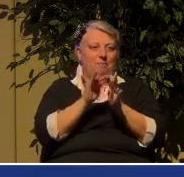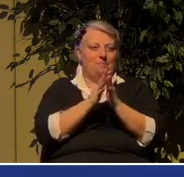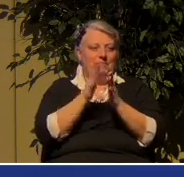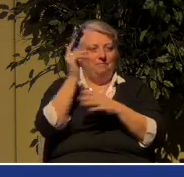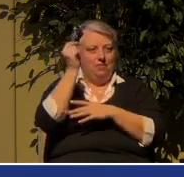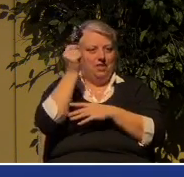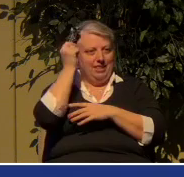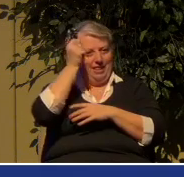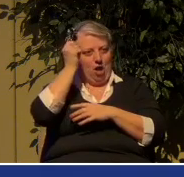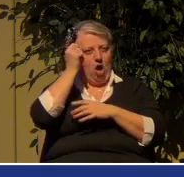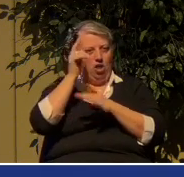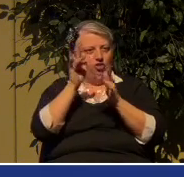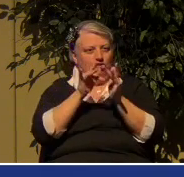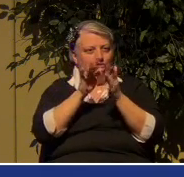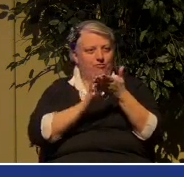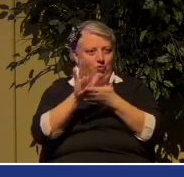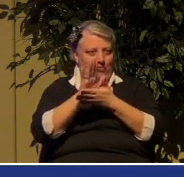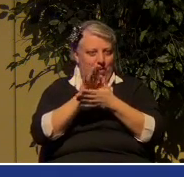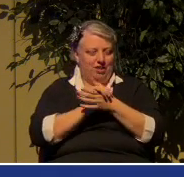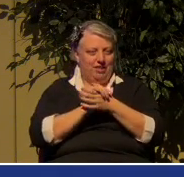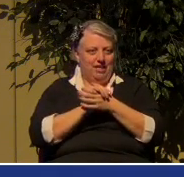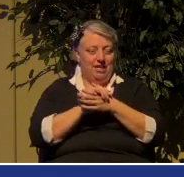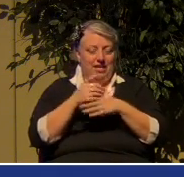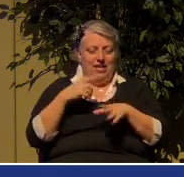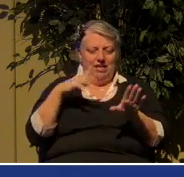And I made a pledge to him and I said, Lord,